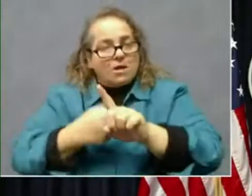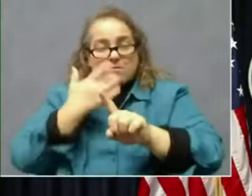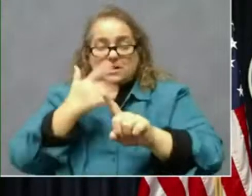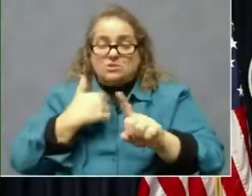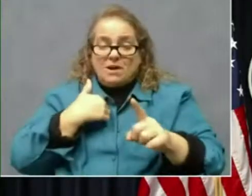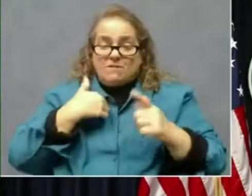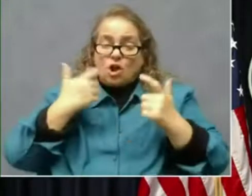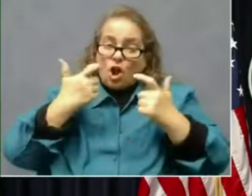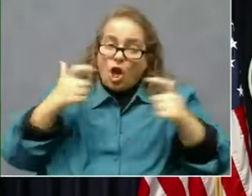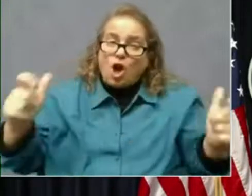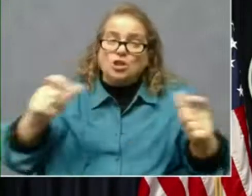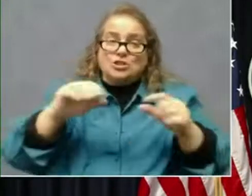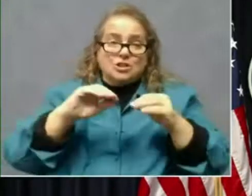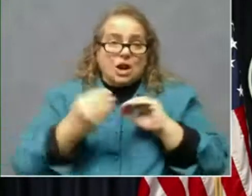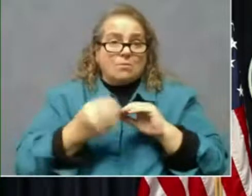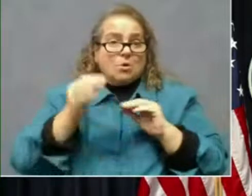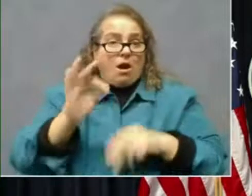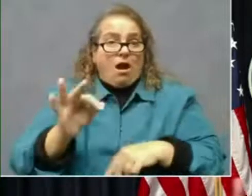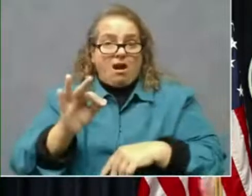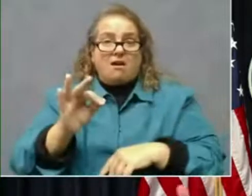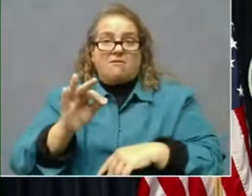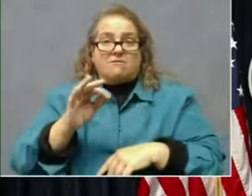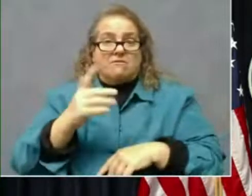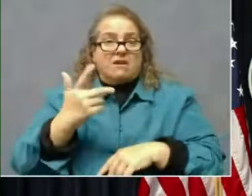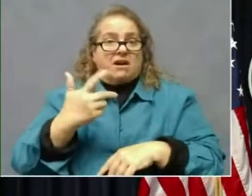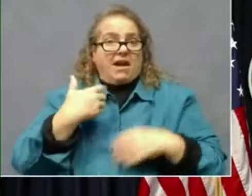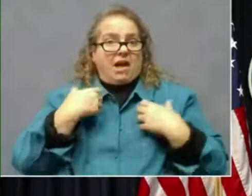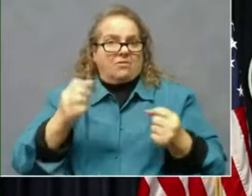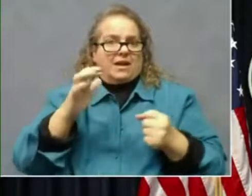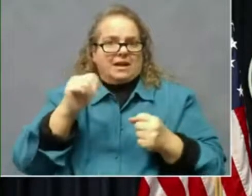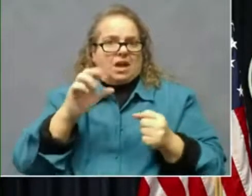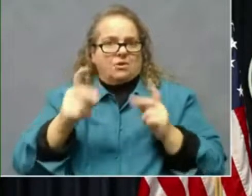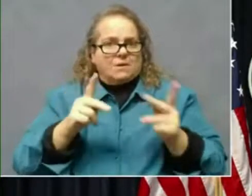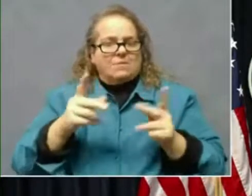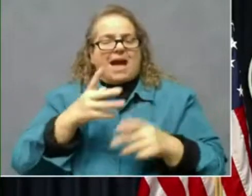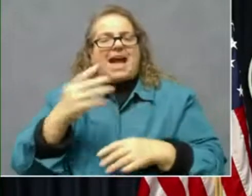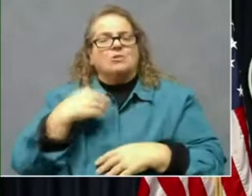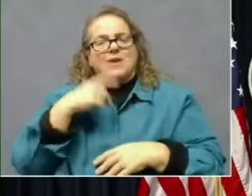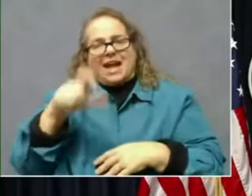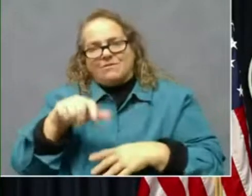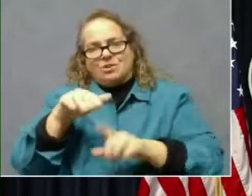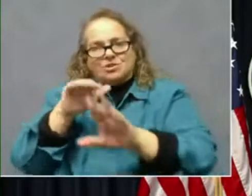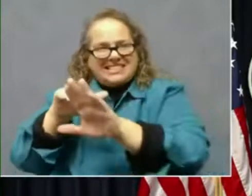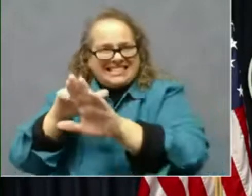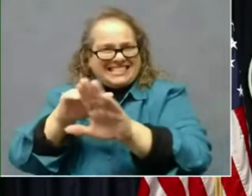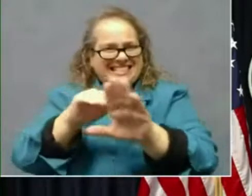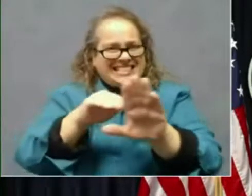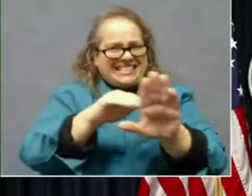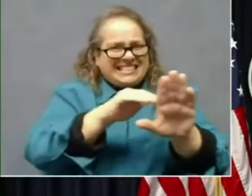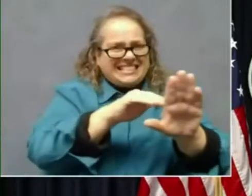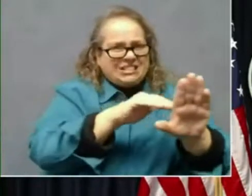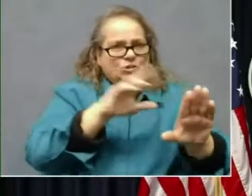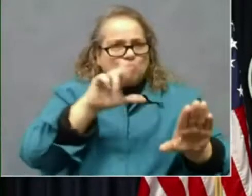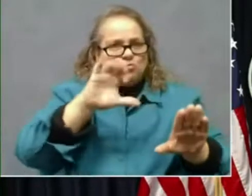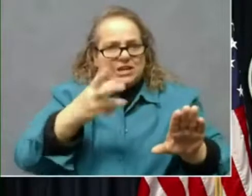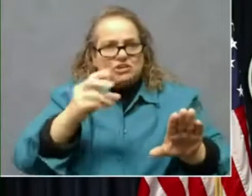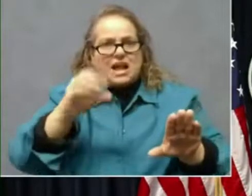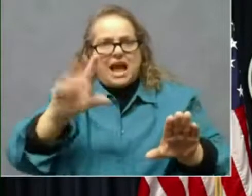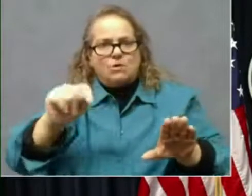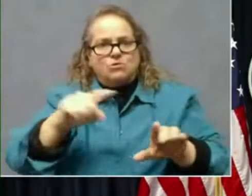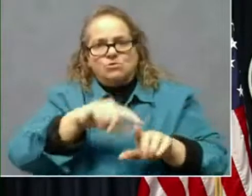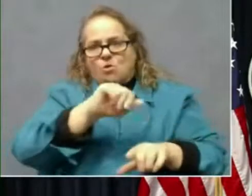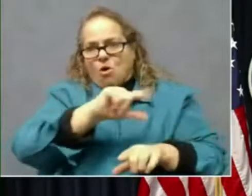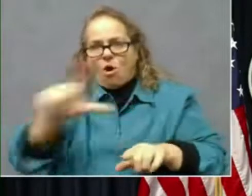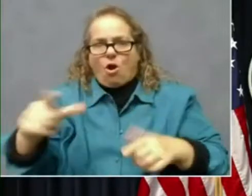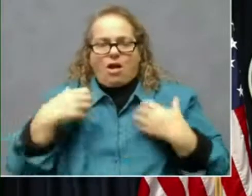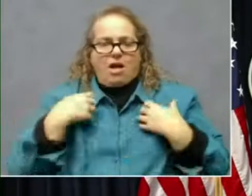group is. And we also have to make sure that we reach out to all of those healthcare professionals. Now, certainly, if you're not